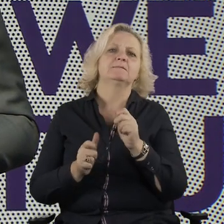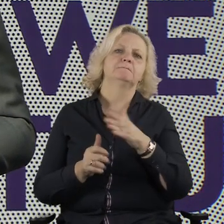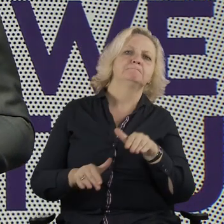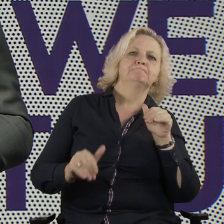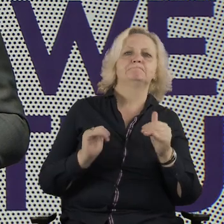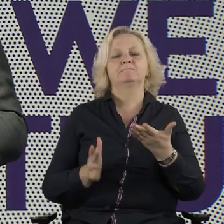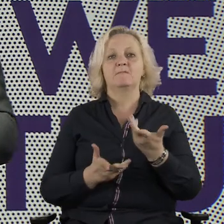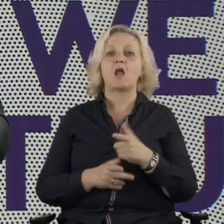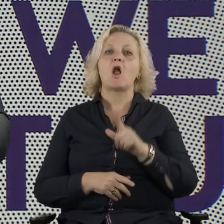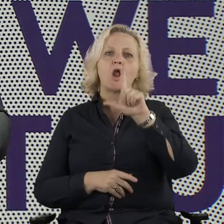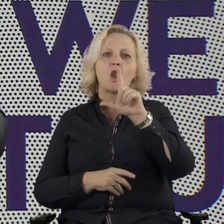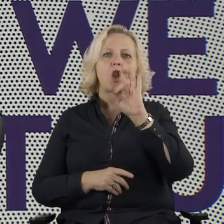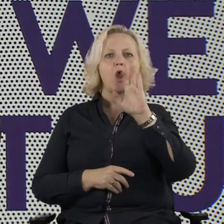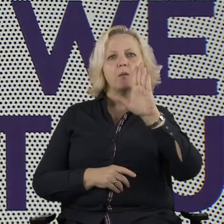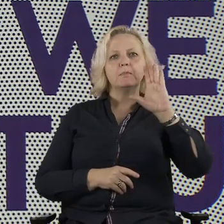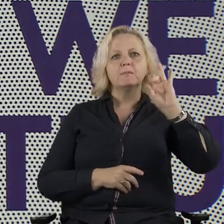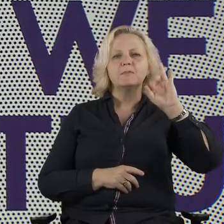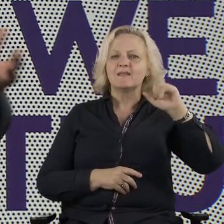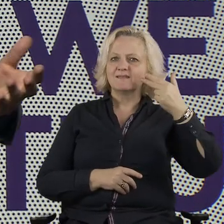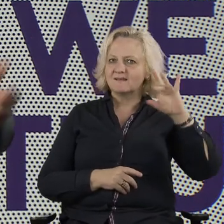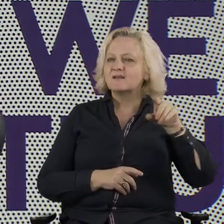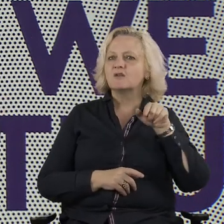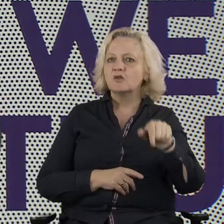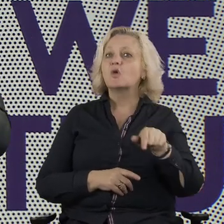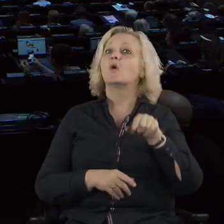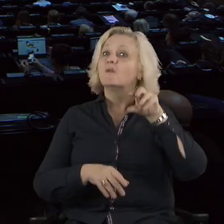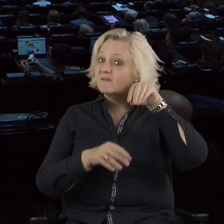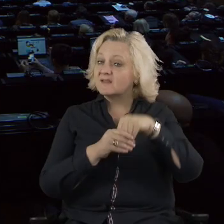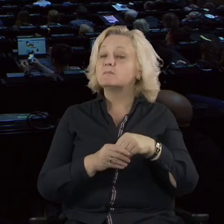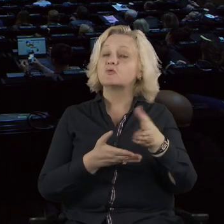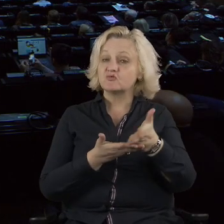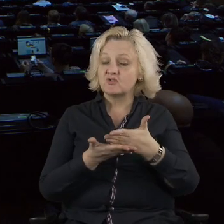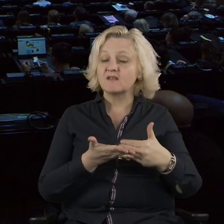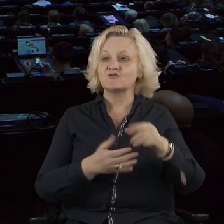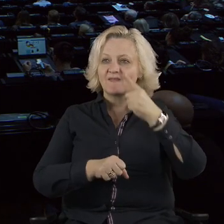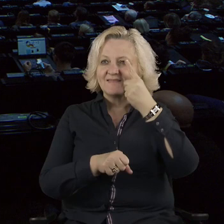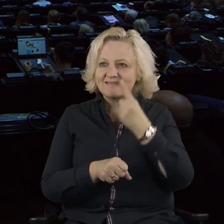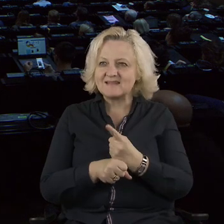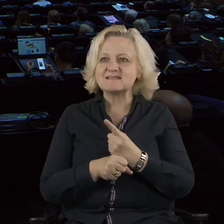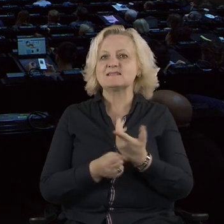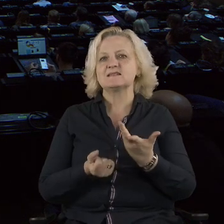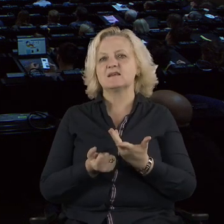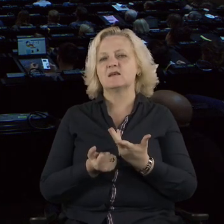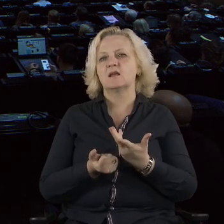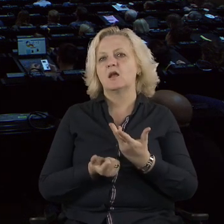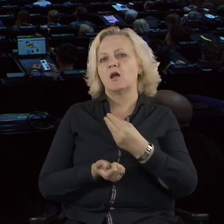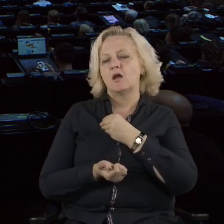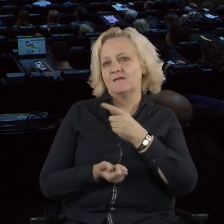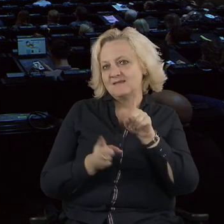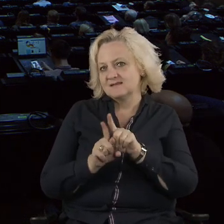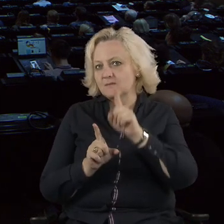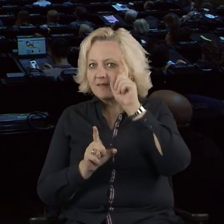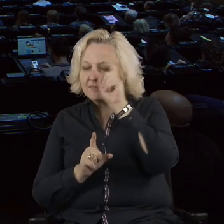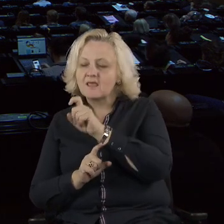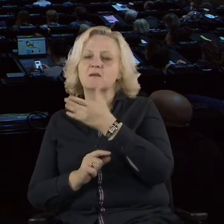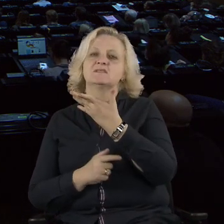making. Whether it's the German Bundestag, the Polish same or the British parliament. Now, lobbying